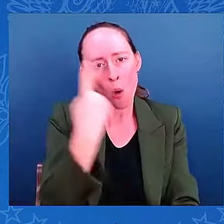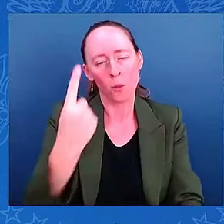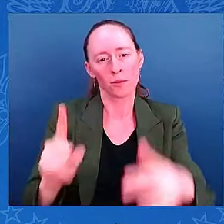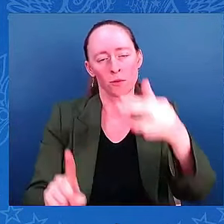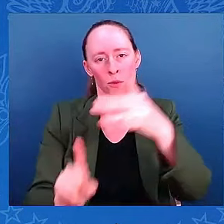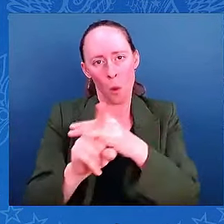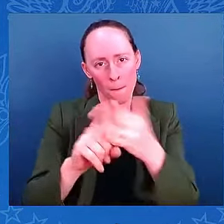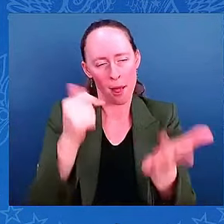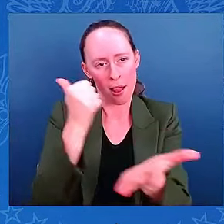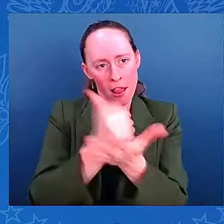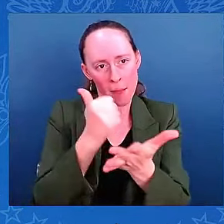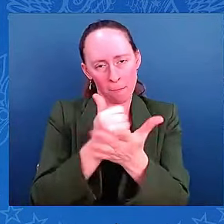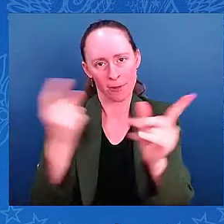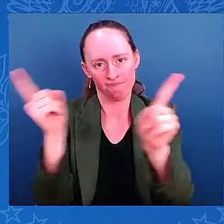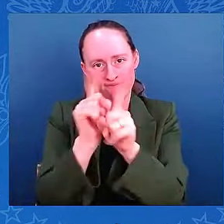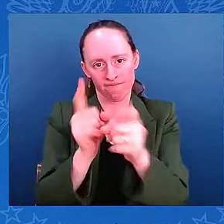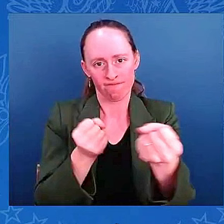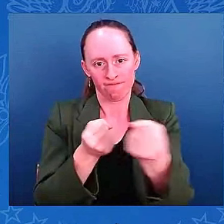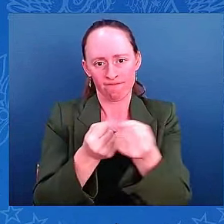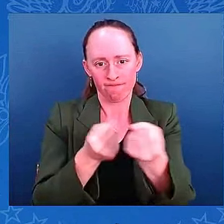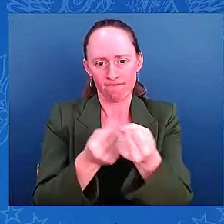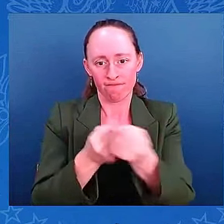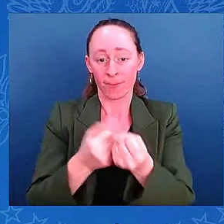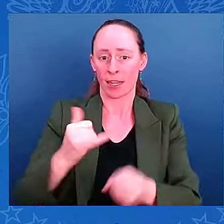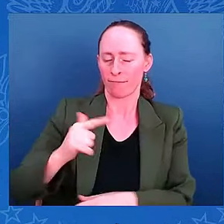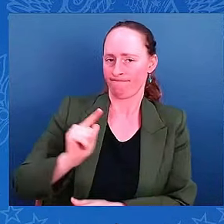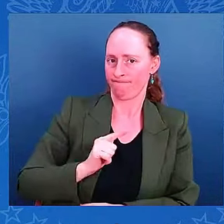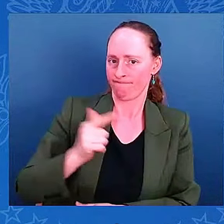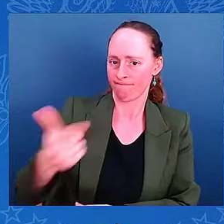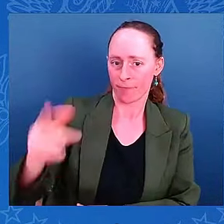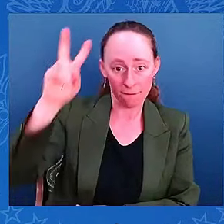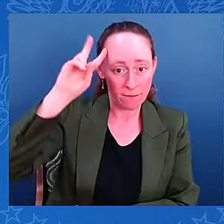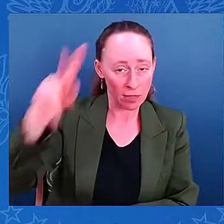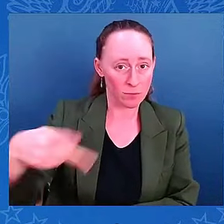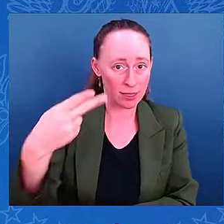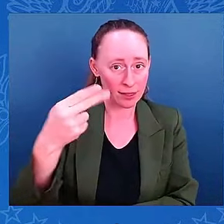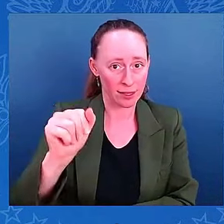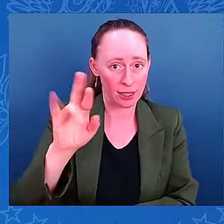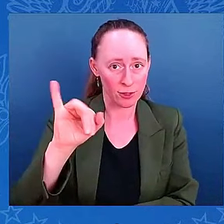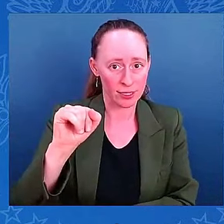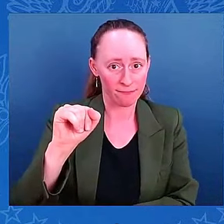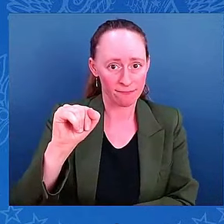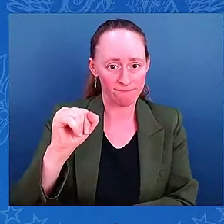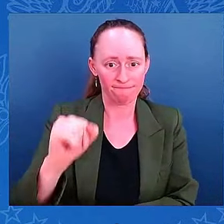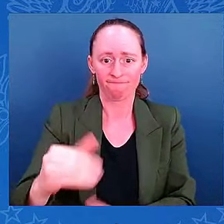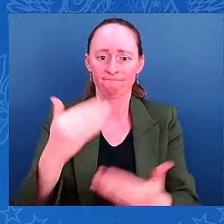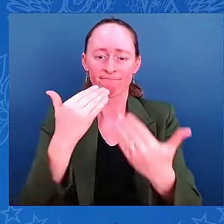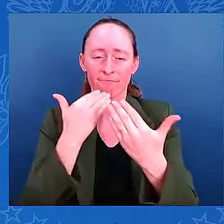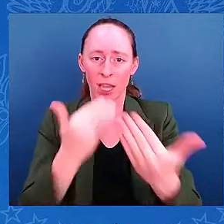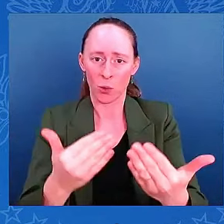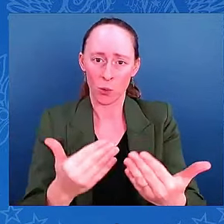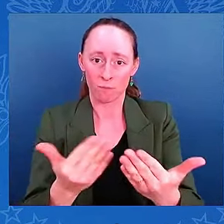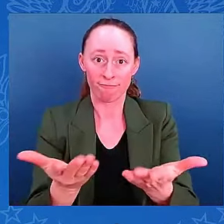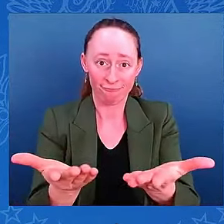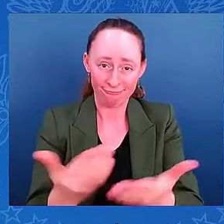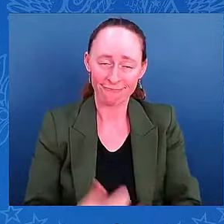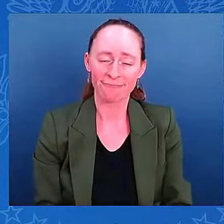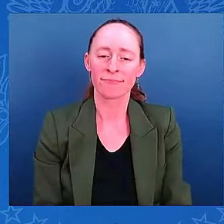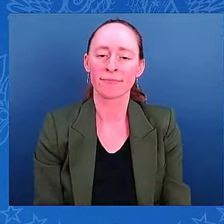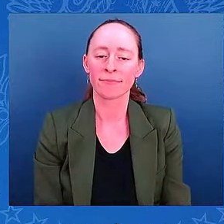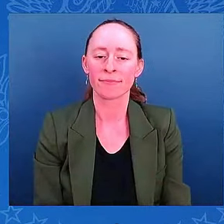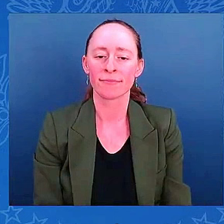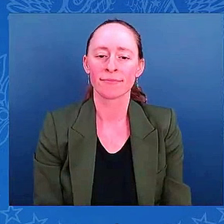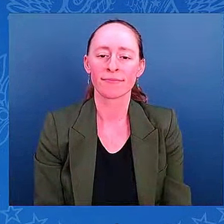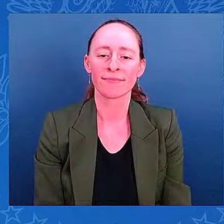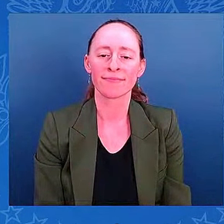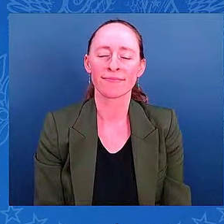if that's okay with all of you. Thank you. Madam Vice President. Thank you, Mr. President. And Liz, thank you for the